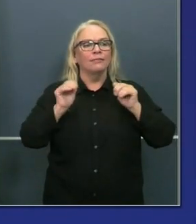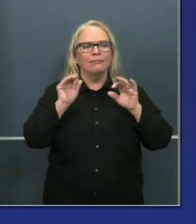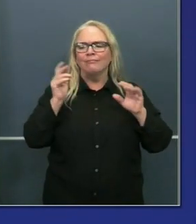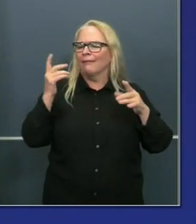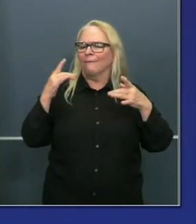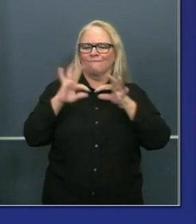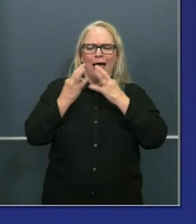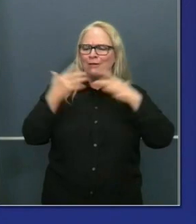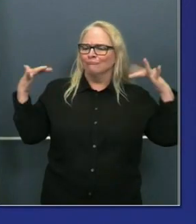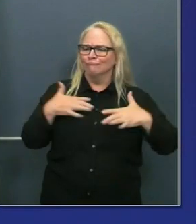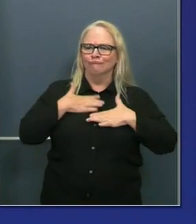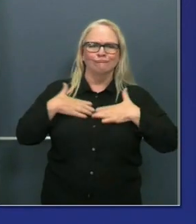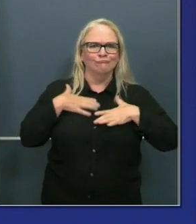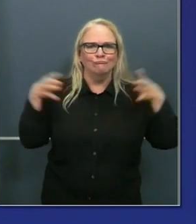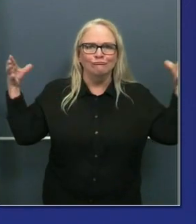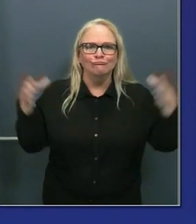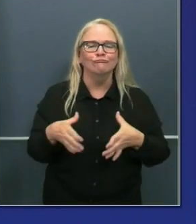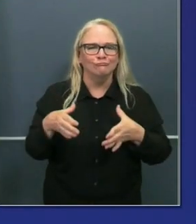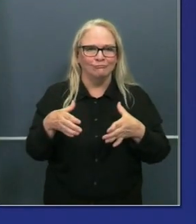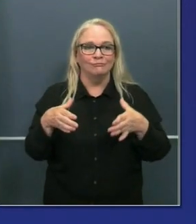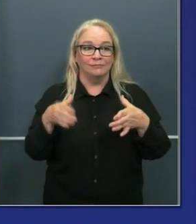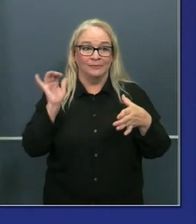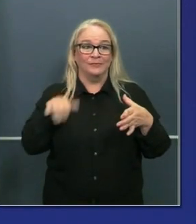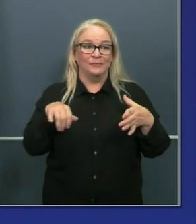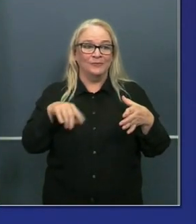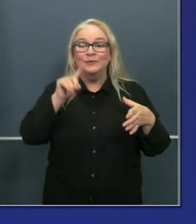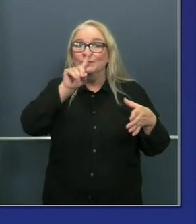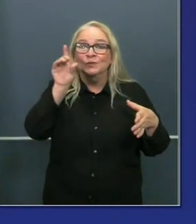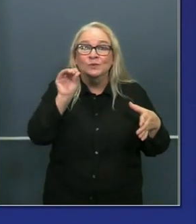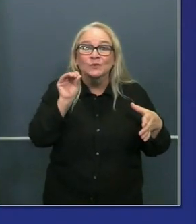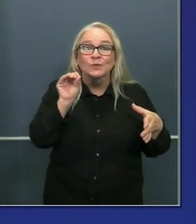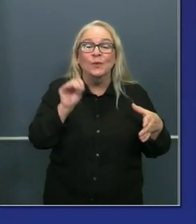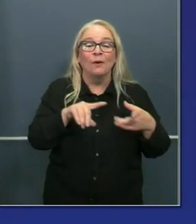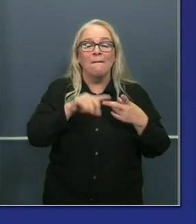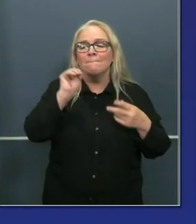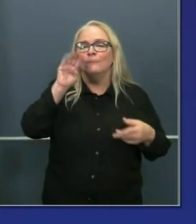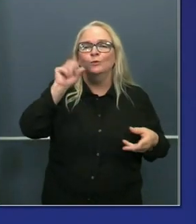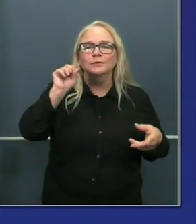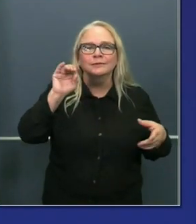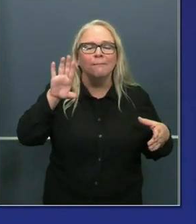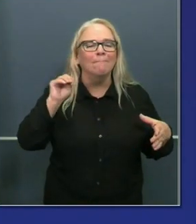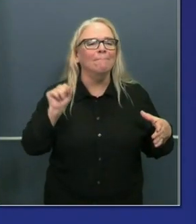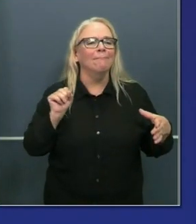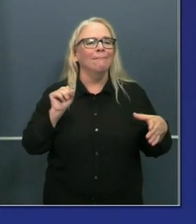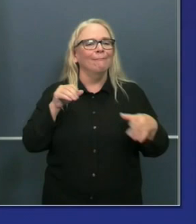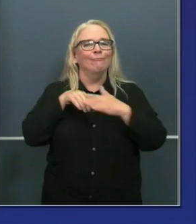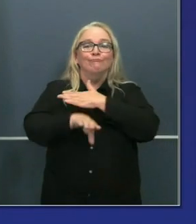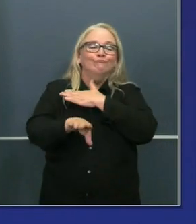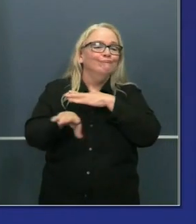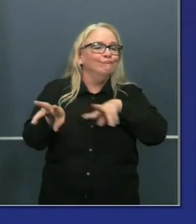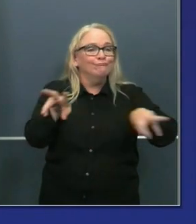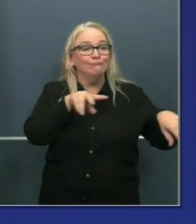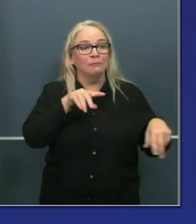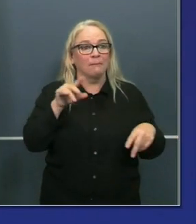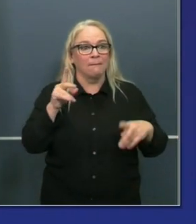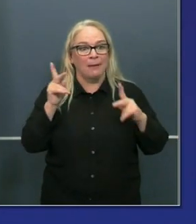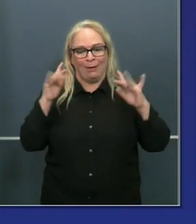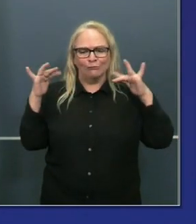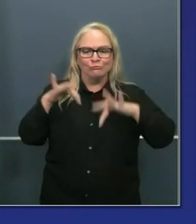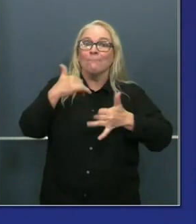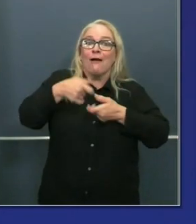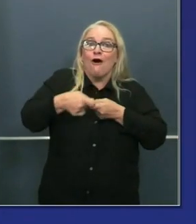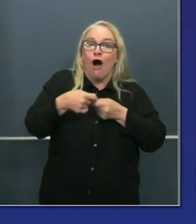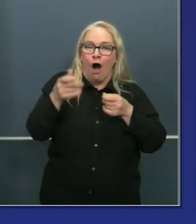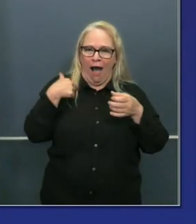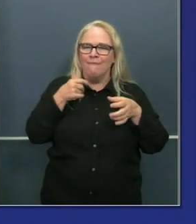by guidelines that we have previously put out, zoos, museums, and card rooms in this state. I should note in